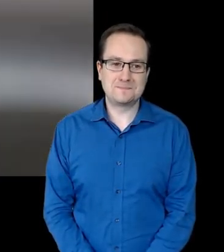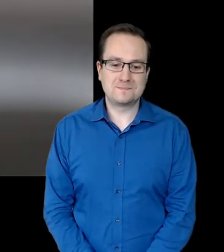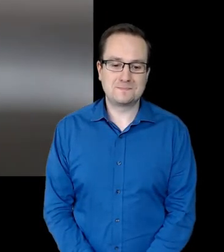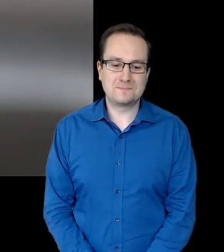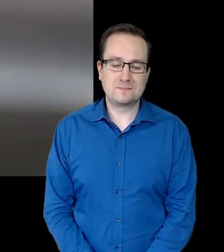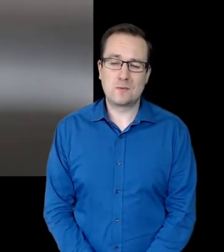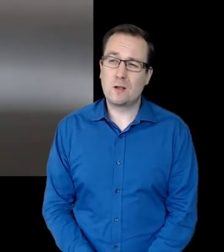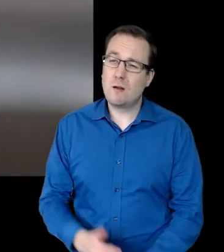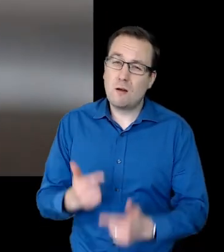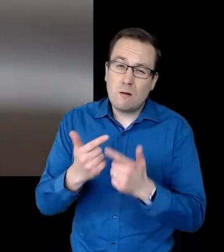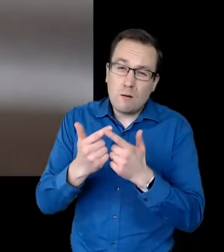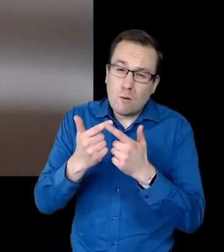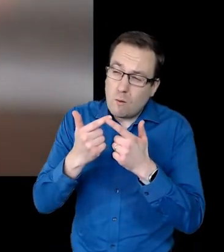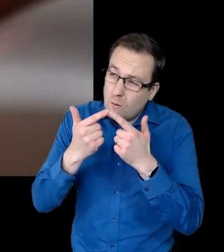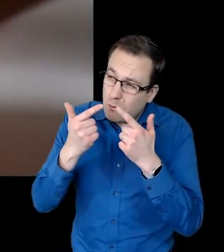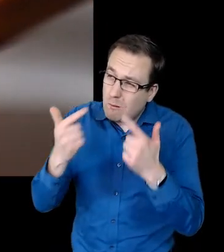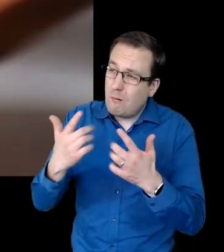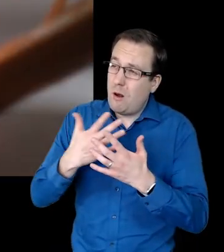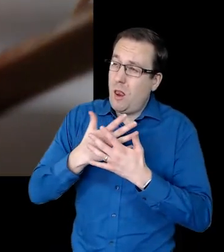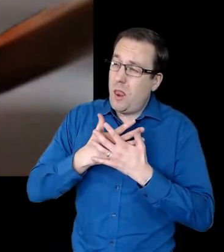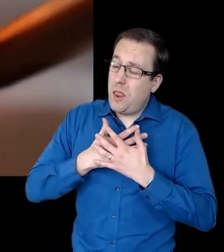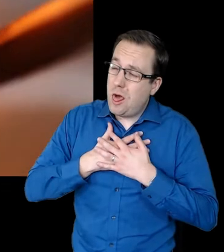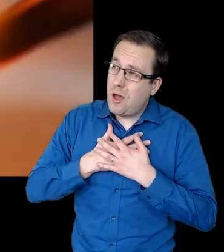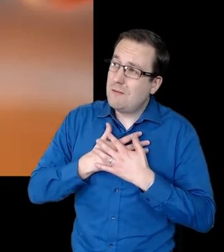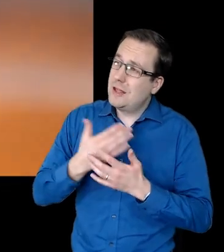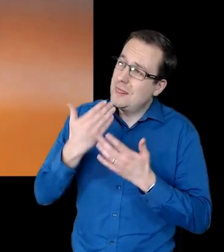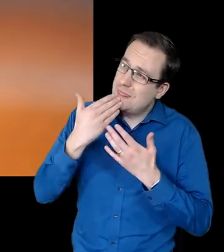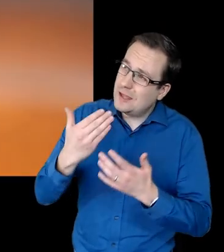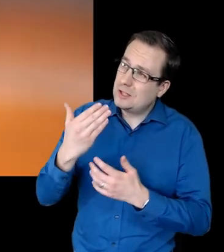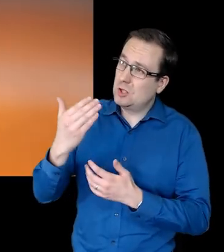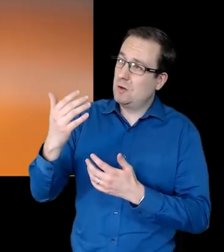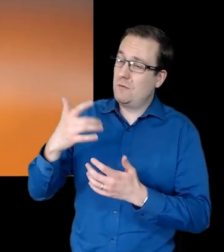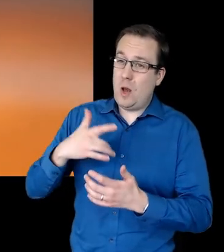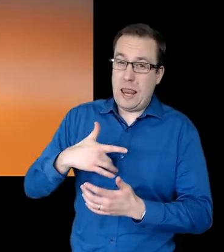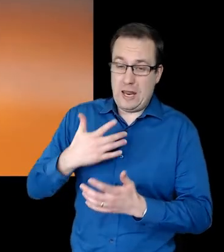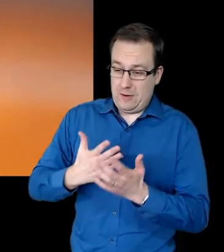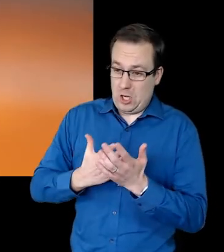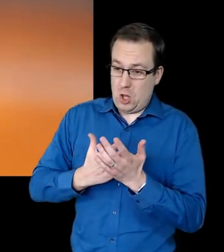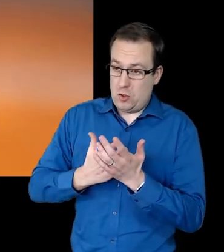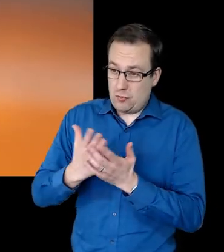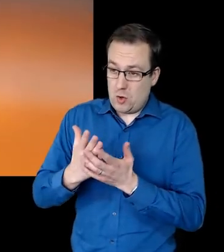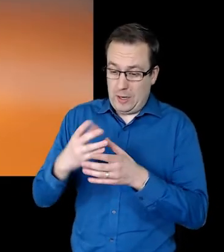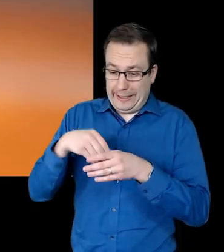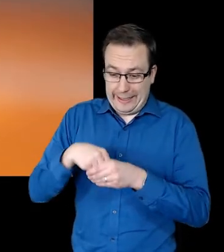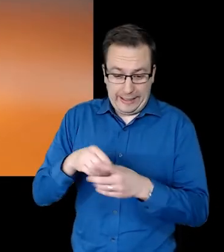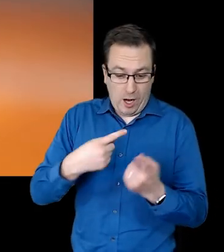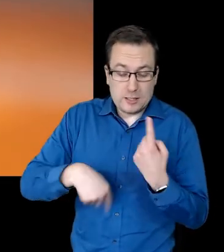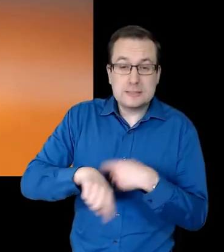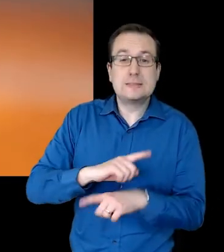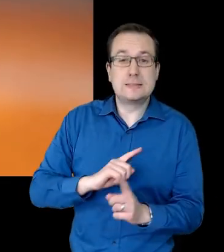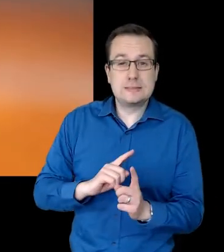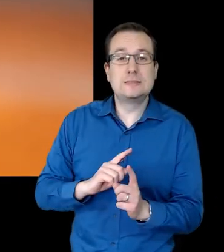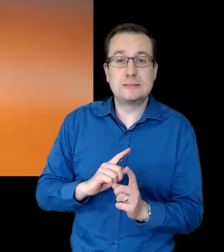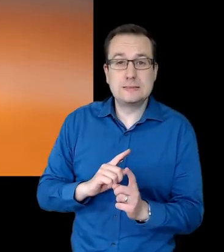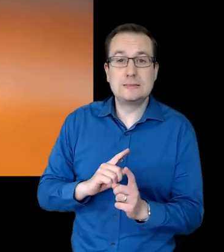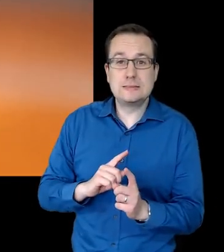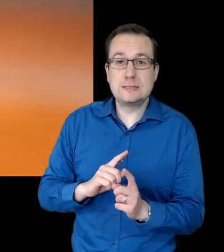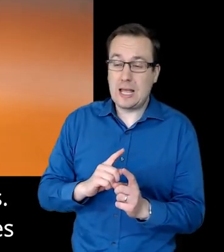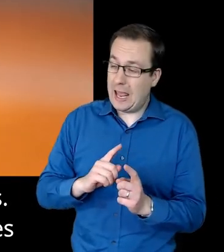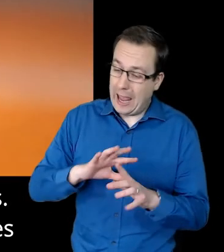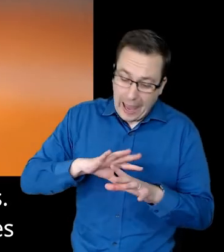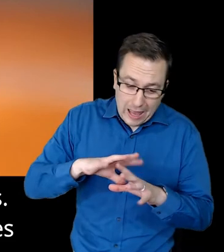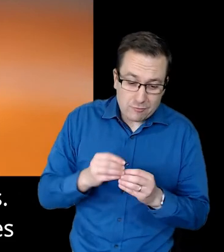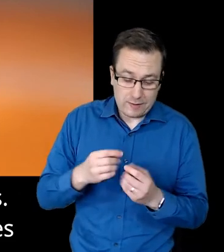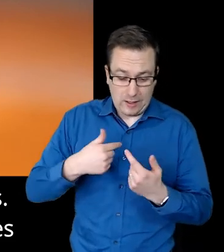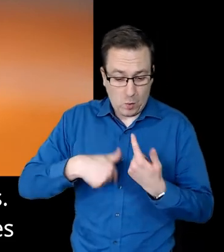O great love, thank you for living and loving in us and through us. May all that we do flow